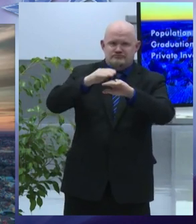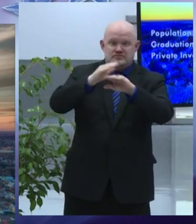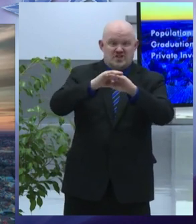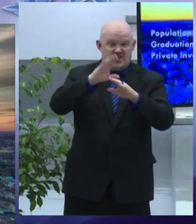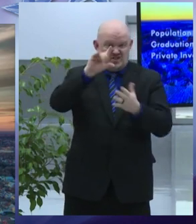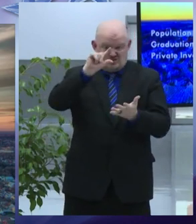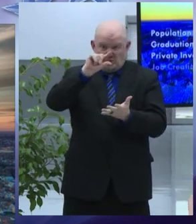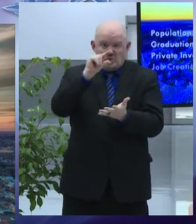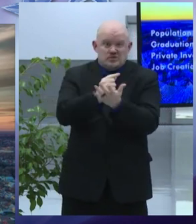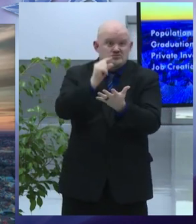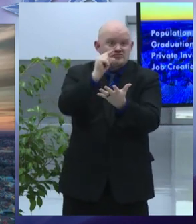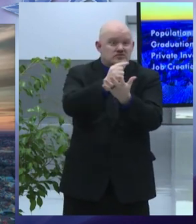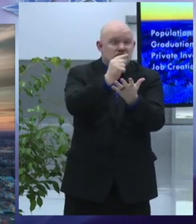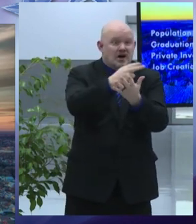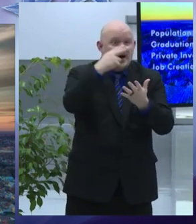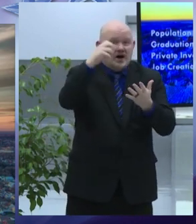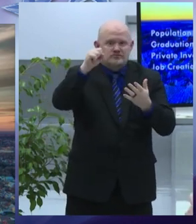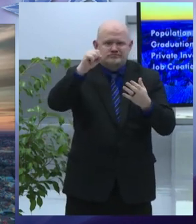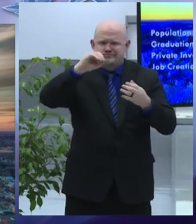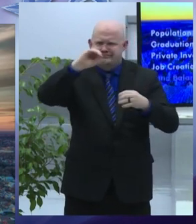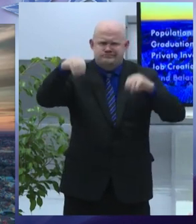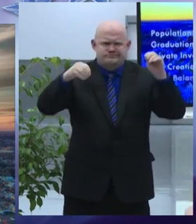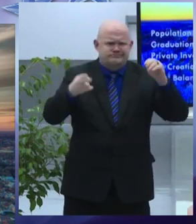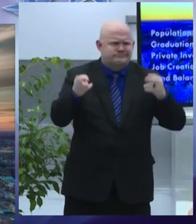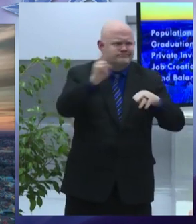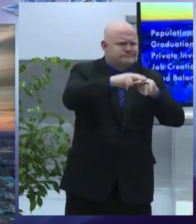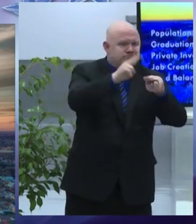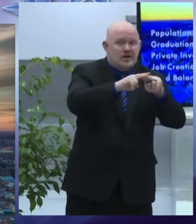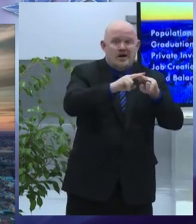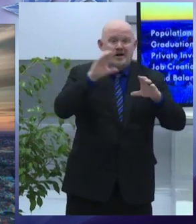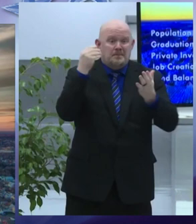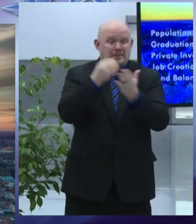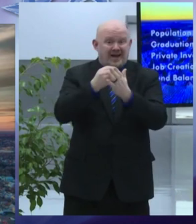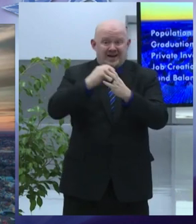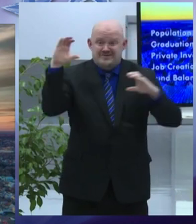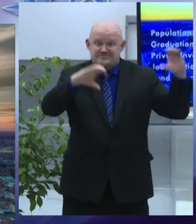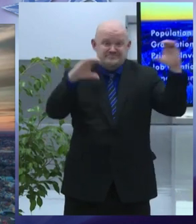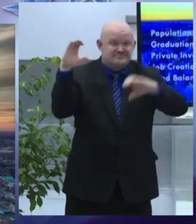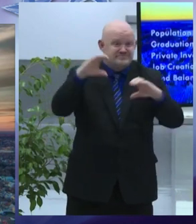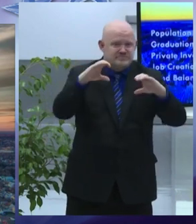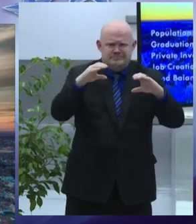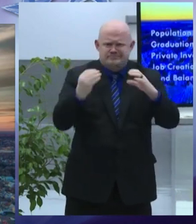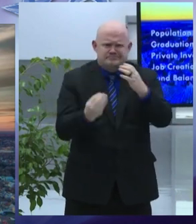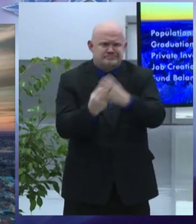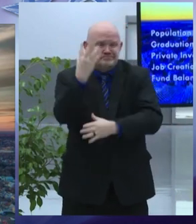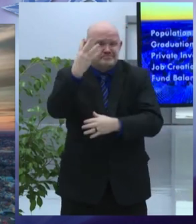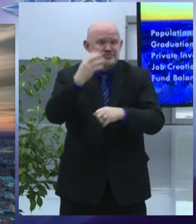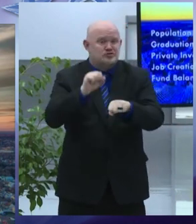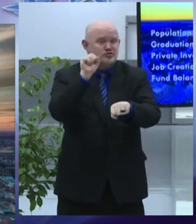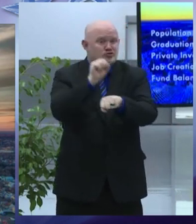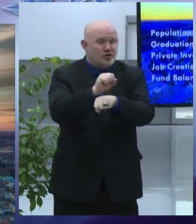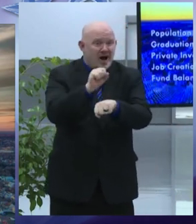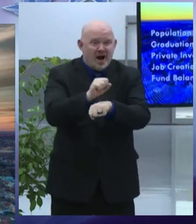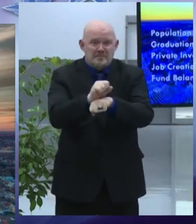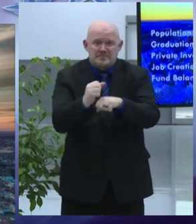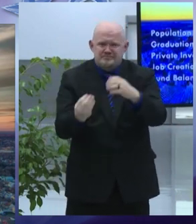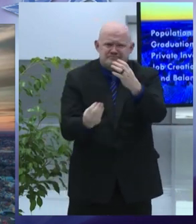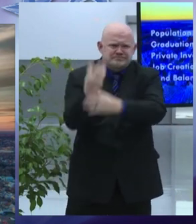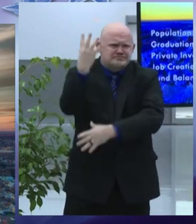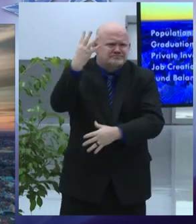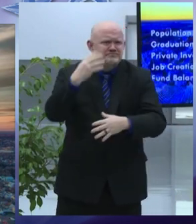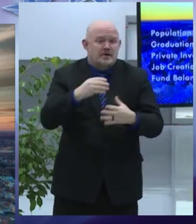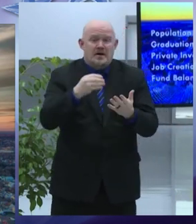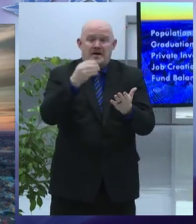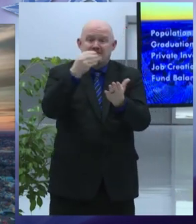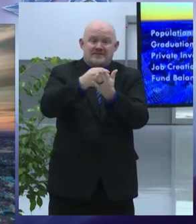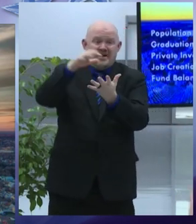our city fund balance has grown the American rescue plan provides an unprecedented injection of federal aid 123